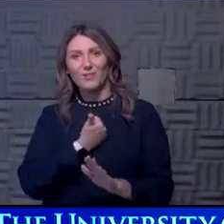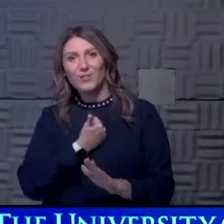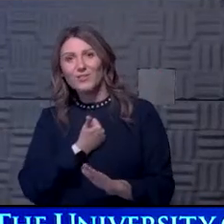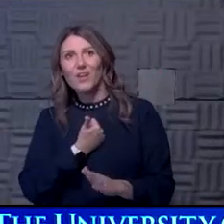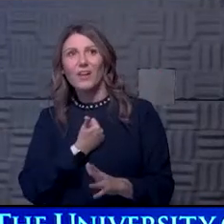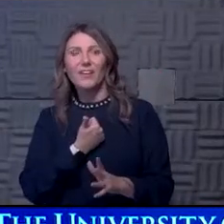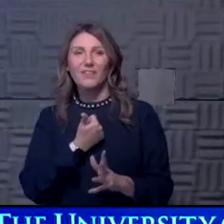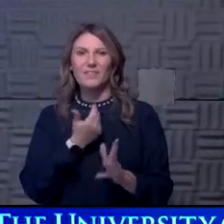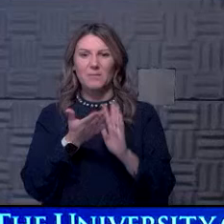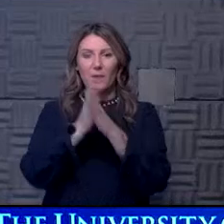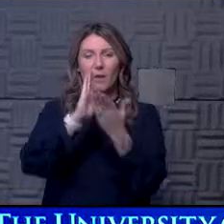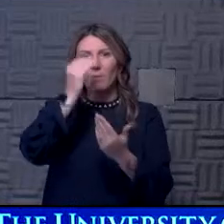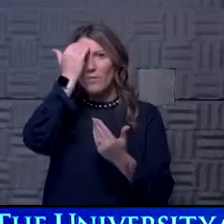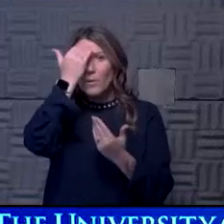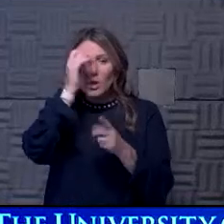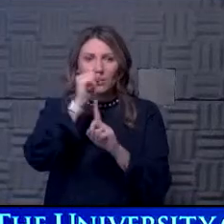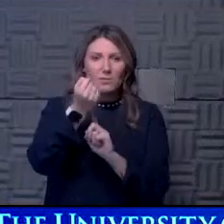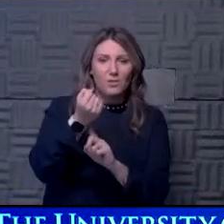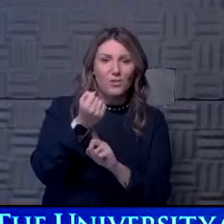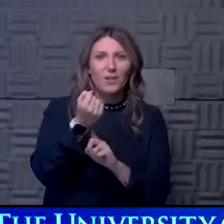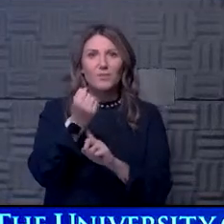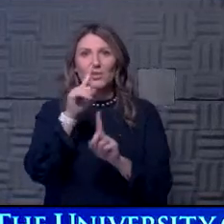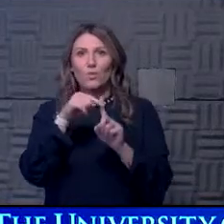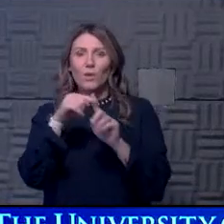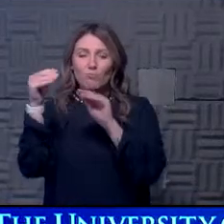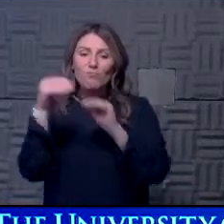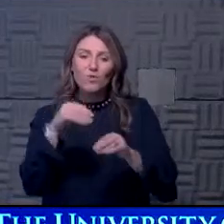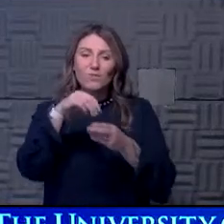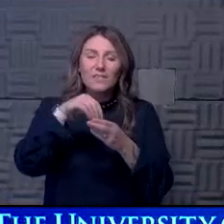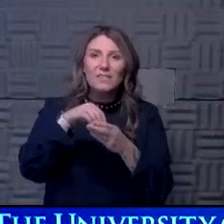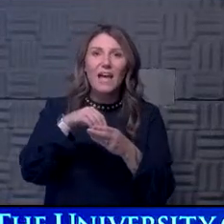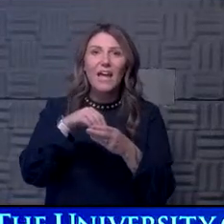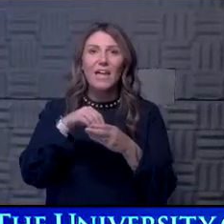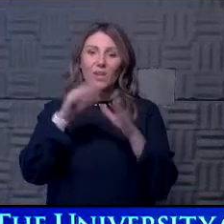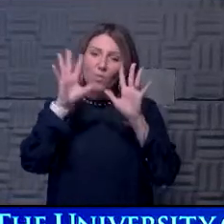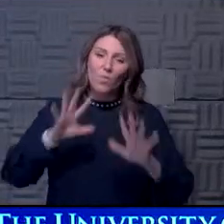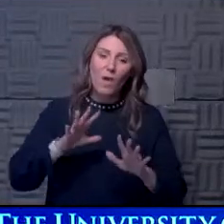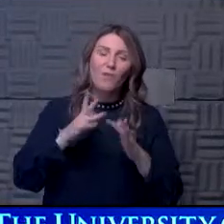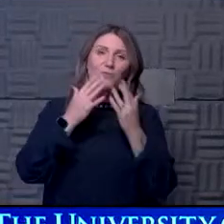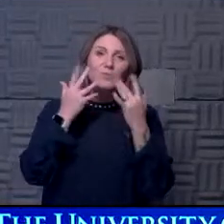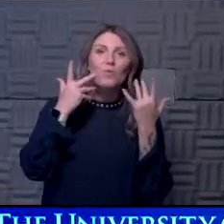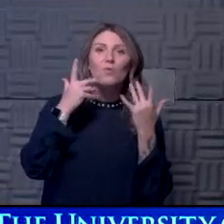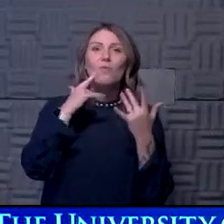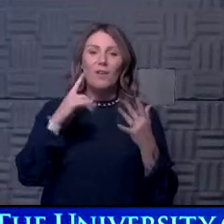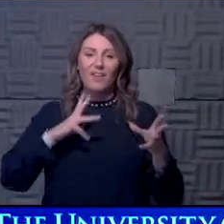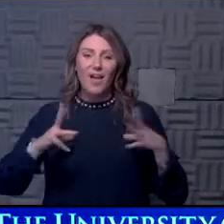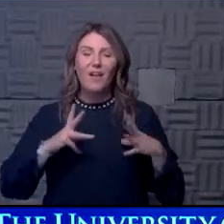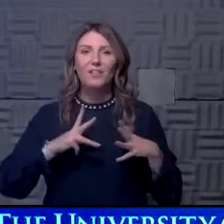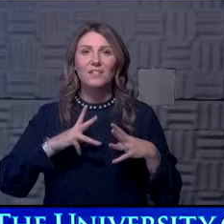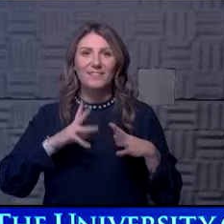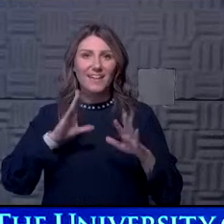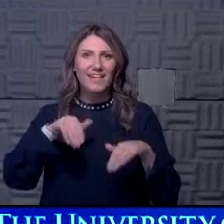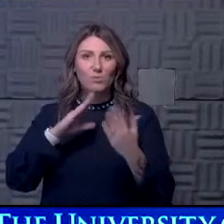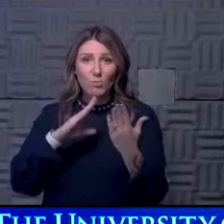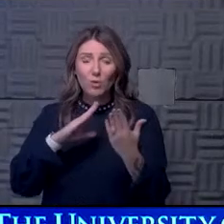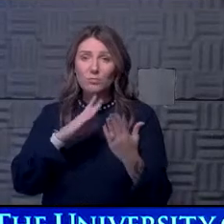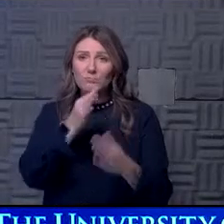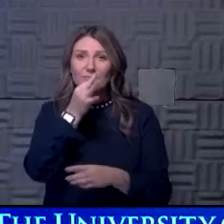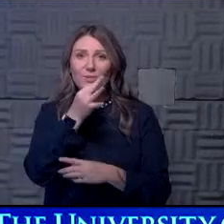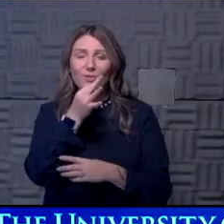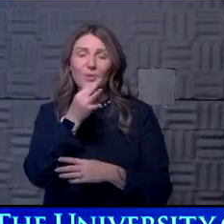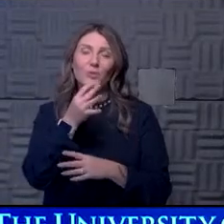in familiar situations as we move inside and the weather gets cooler and holidays approach. I know we keep talking about that, but, um,